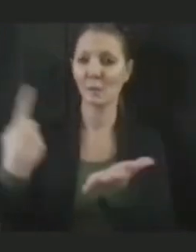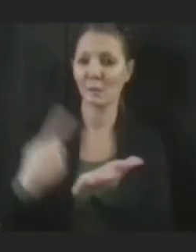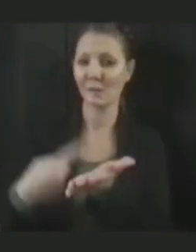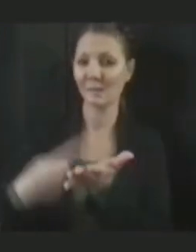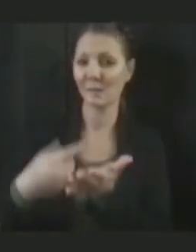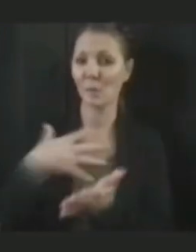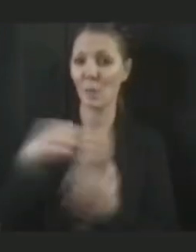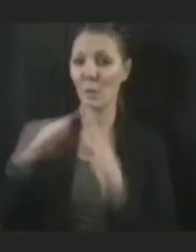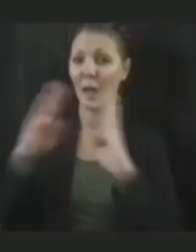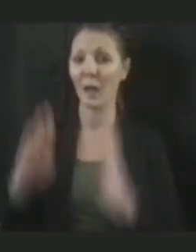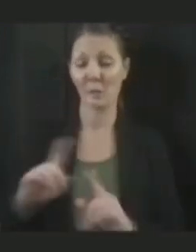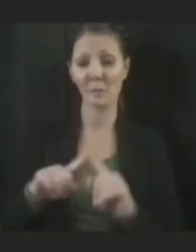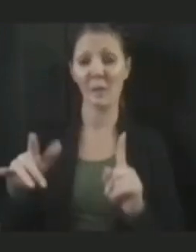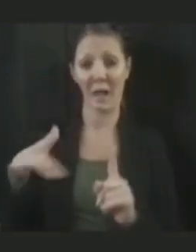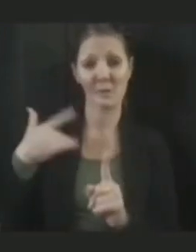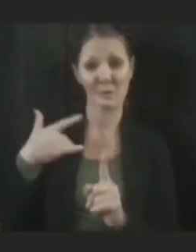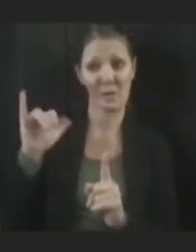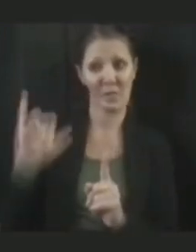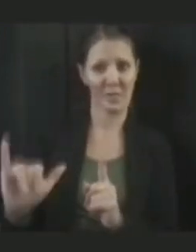sense.